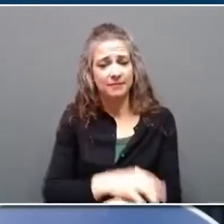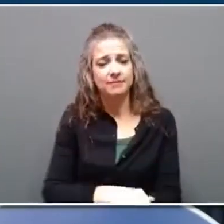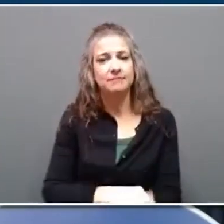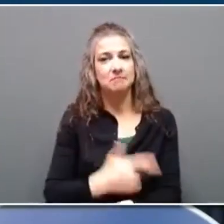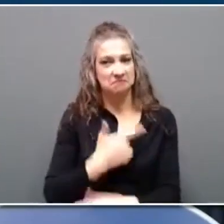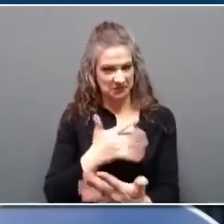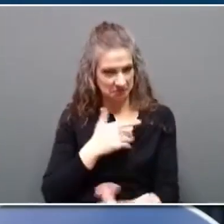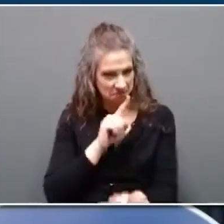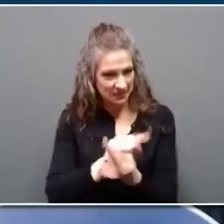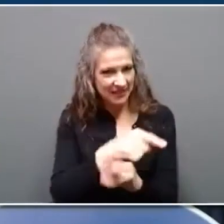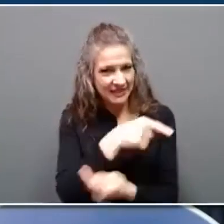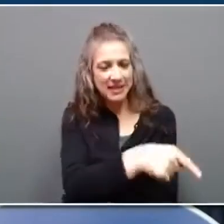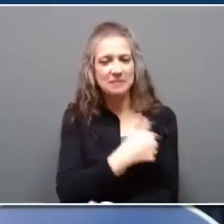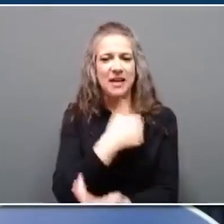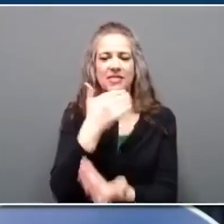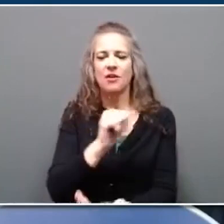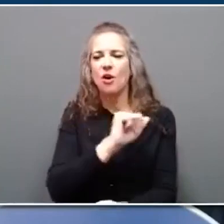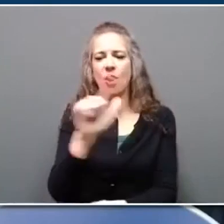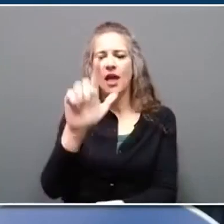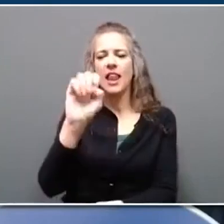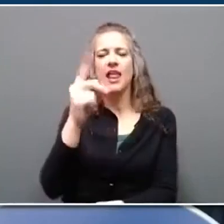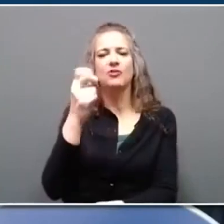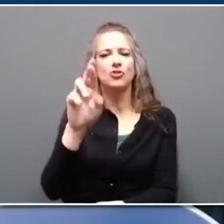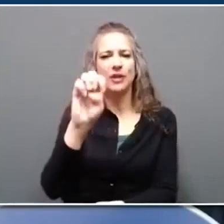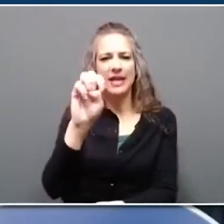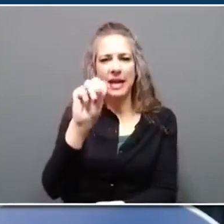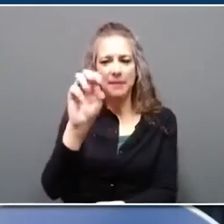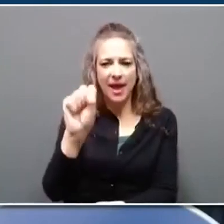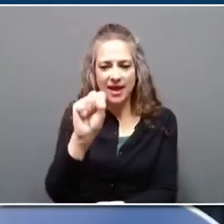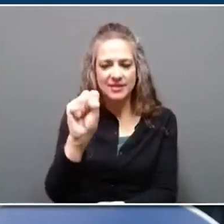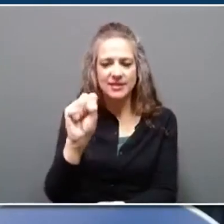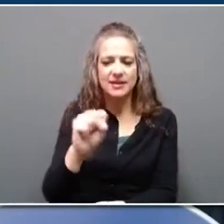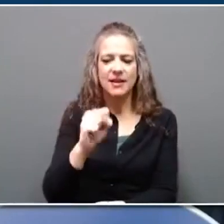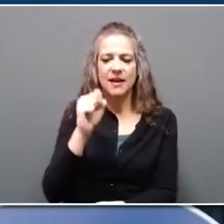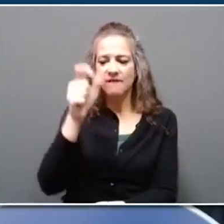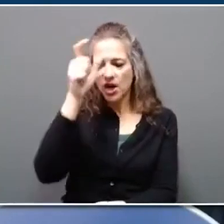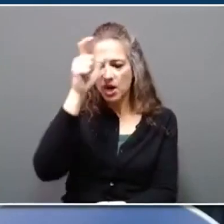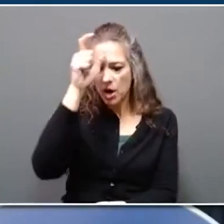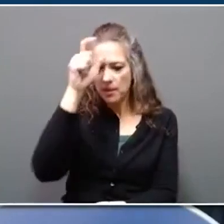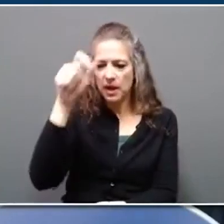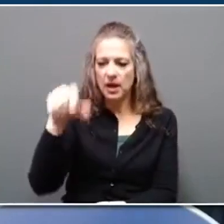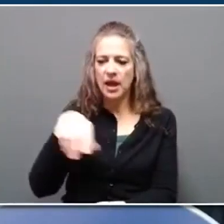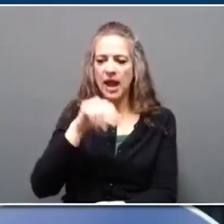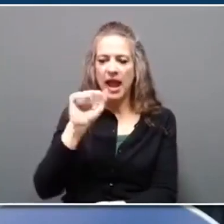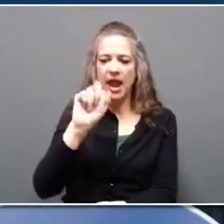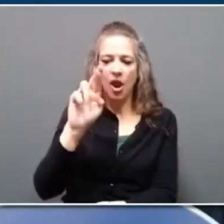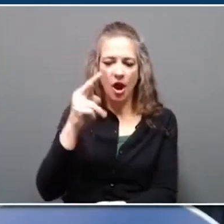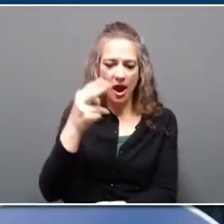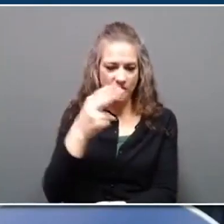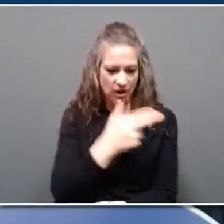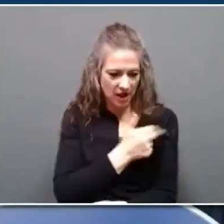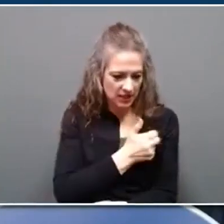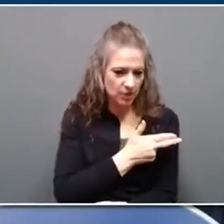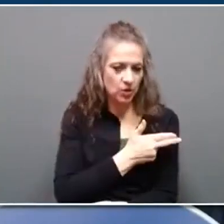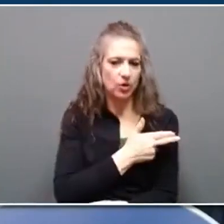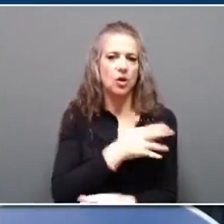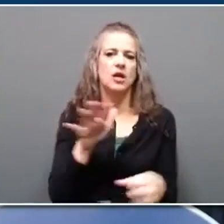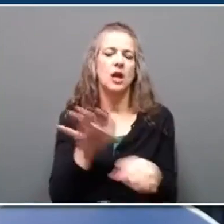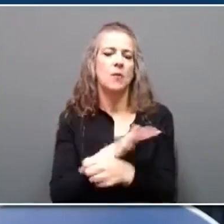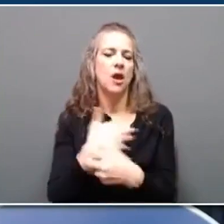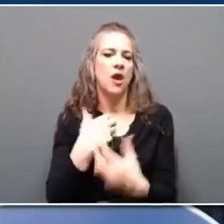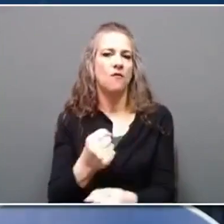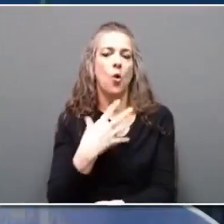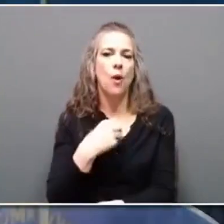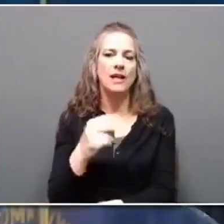too, and thank everyone at Letcher EMS, Neon Fire Department and ARH Hospital, Comprehensive Health, Whitesburg Medical